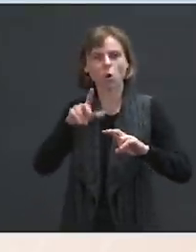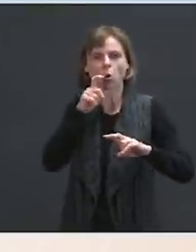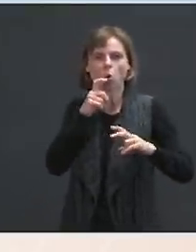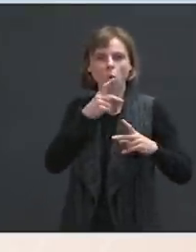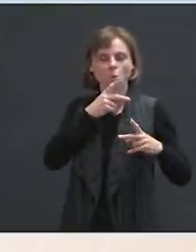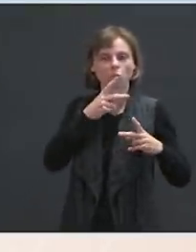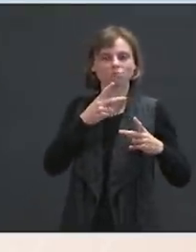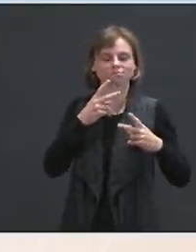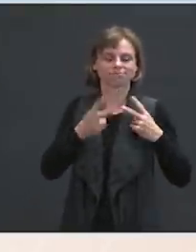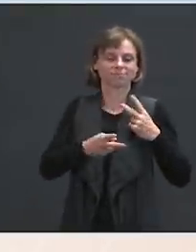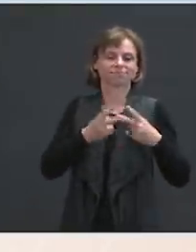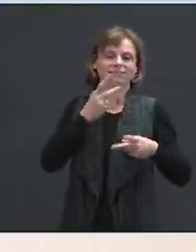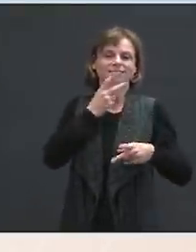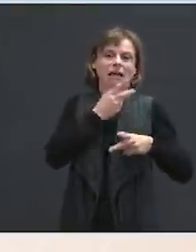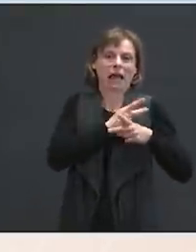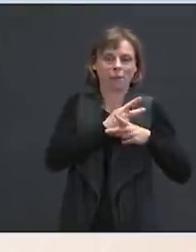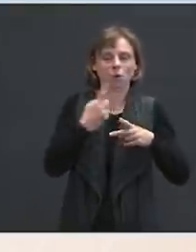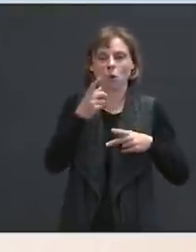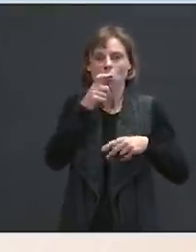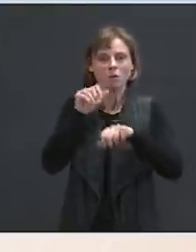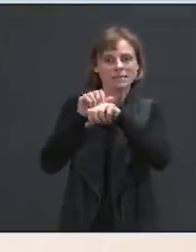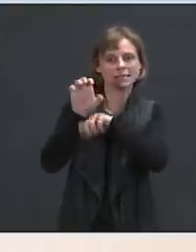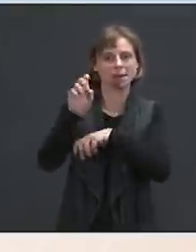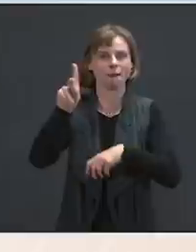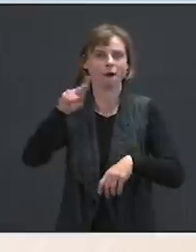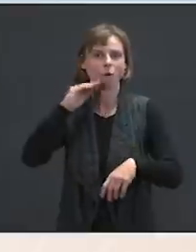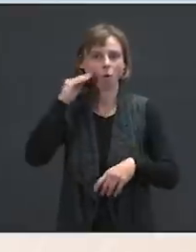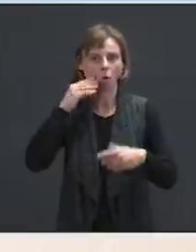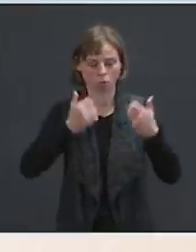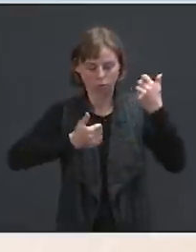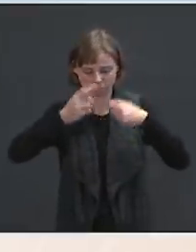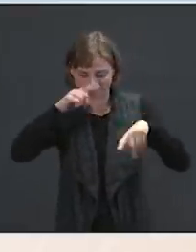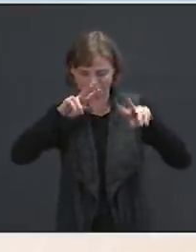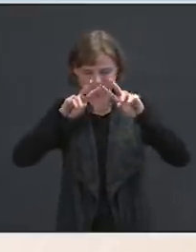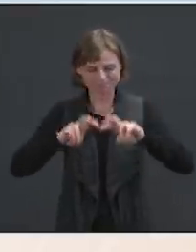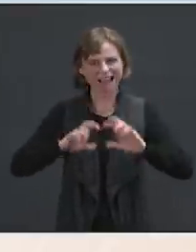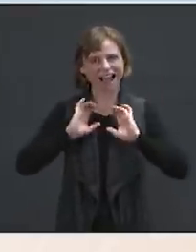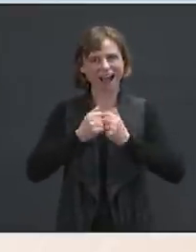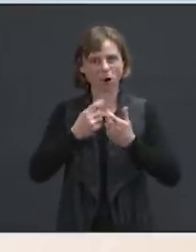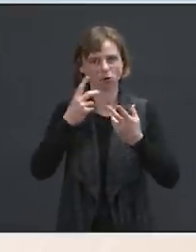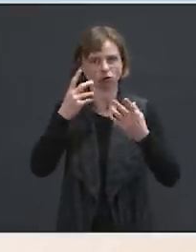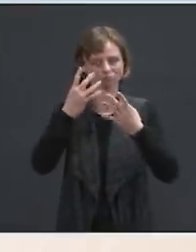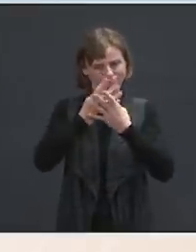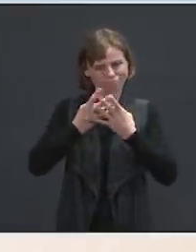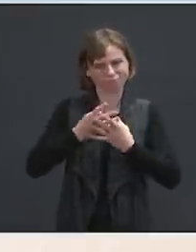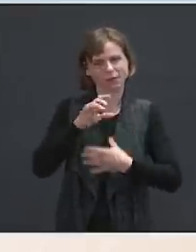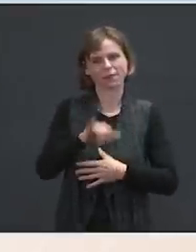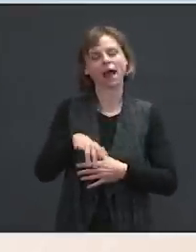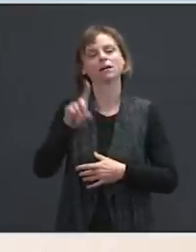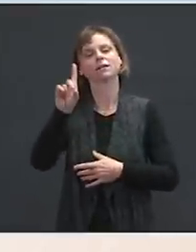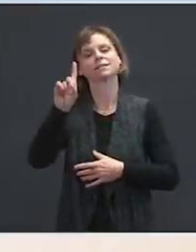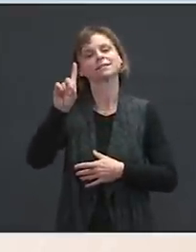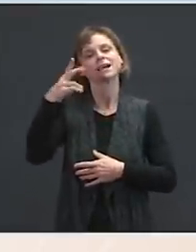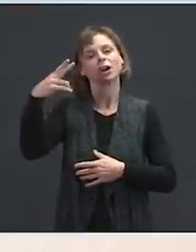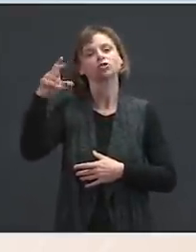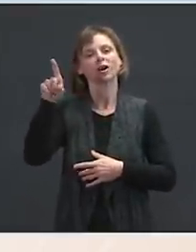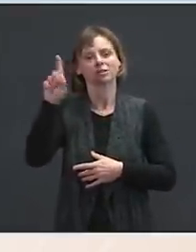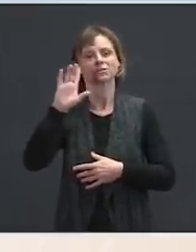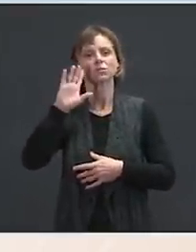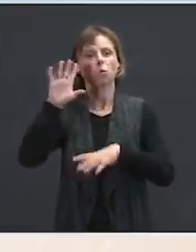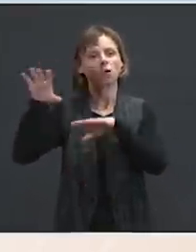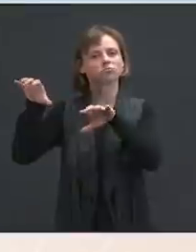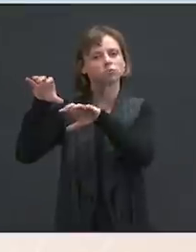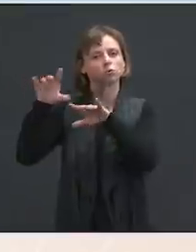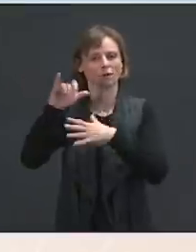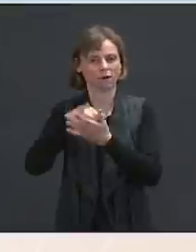who is sent back home. So that is something happening from the Department of Homeland Security. But again, if he's going to lead an independent Justice